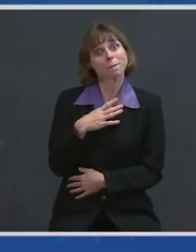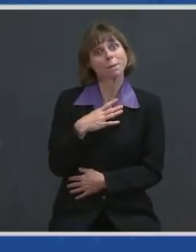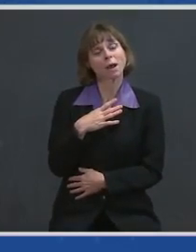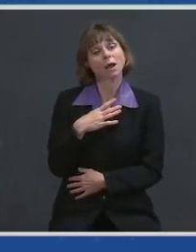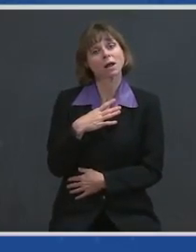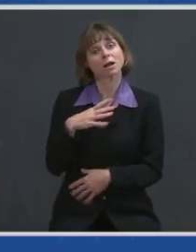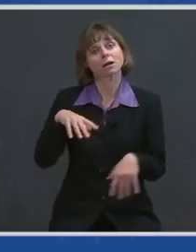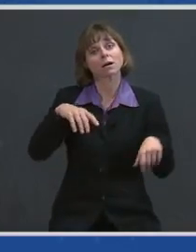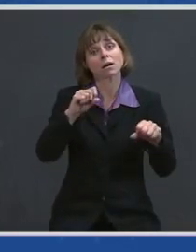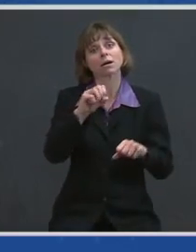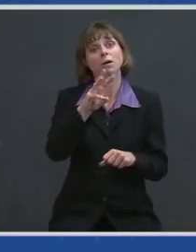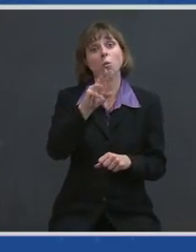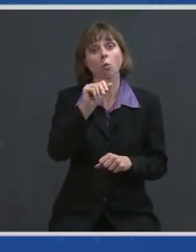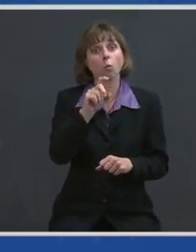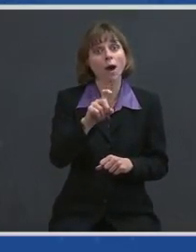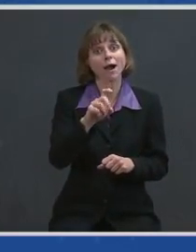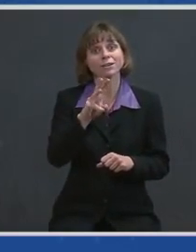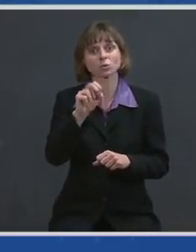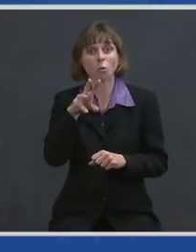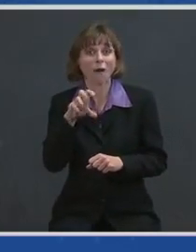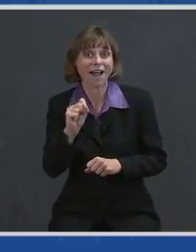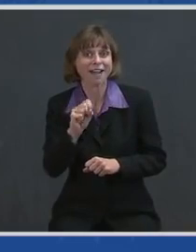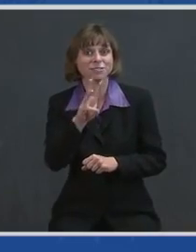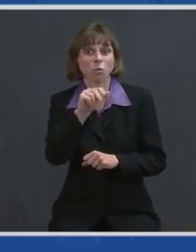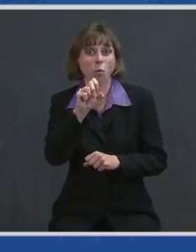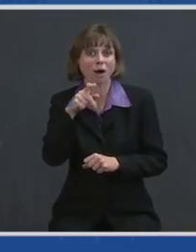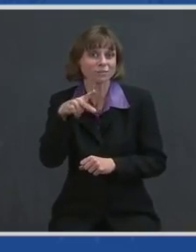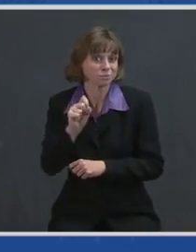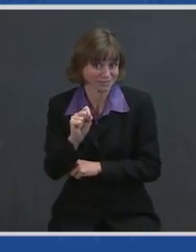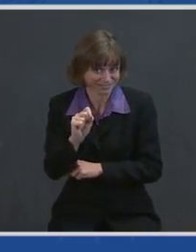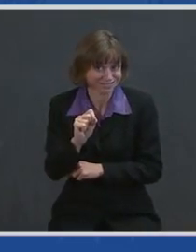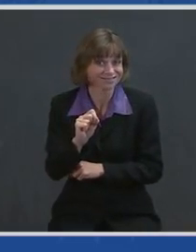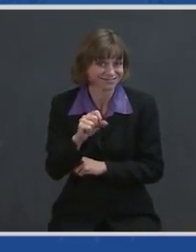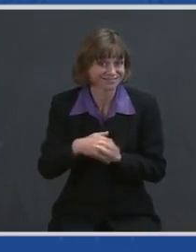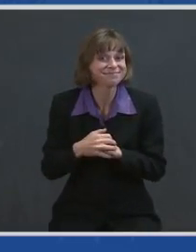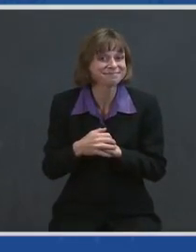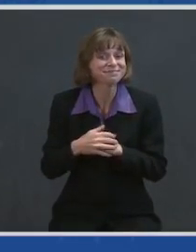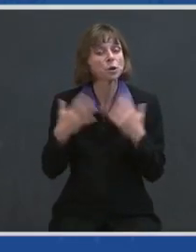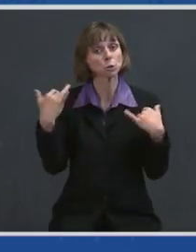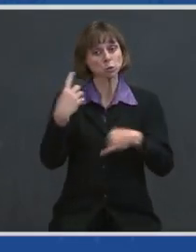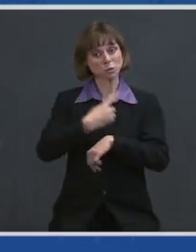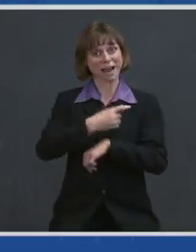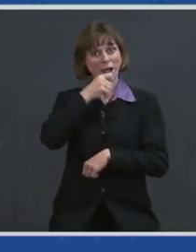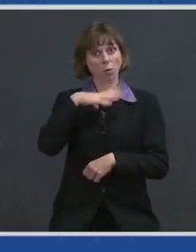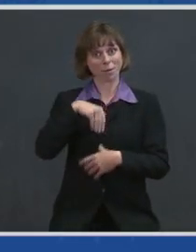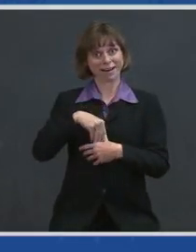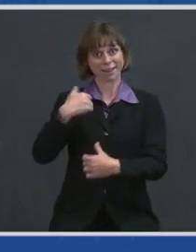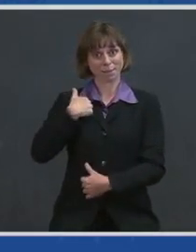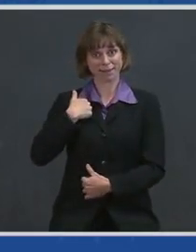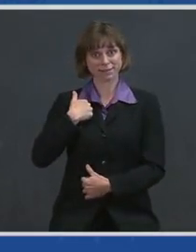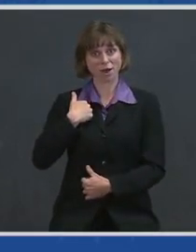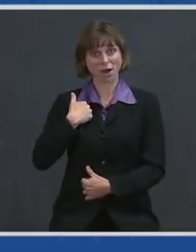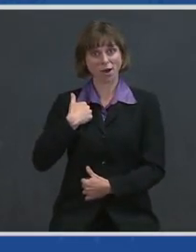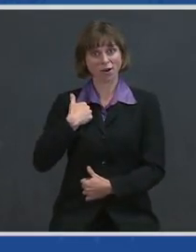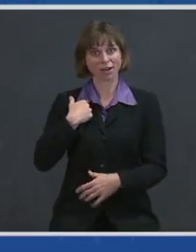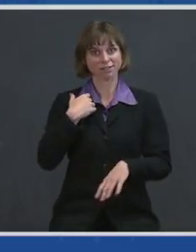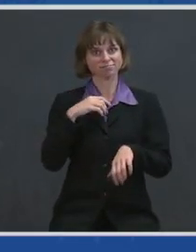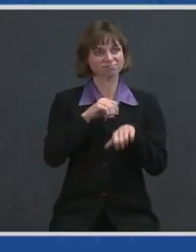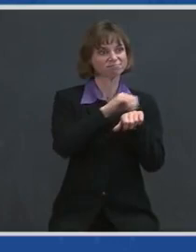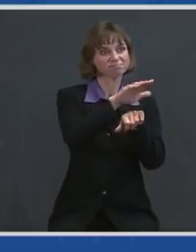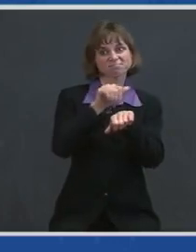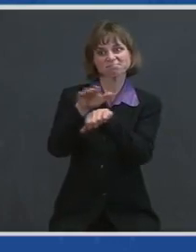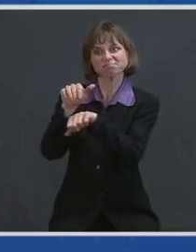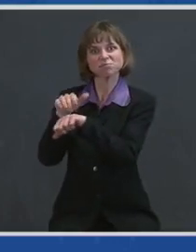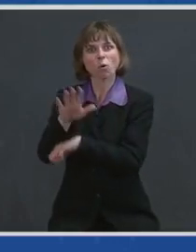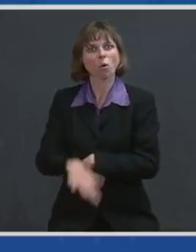as wax, as waves and wasps. And today, women military members are stationed around